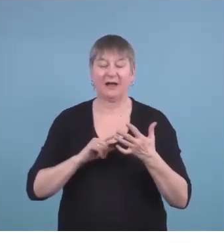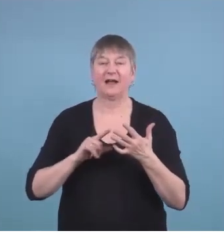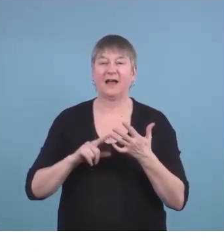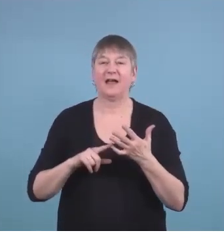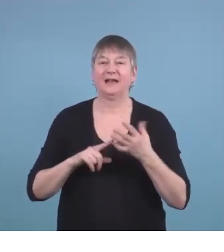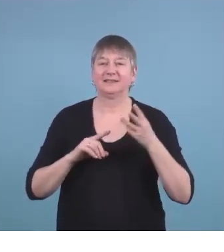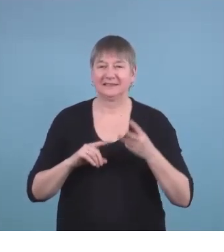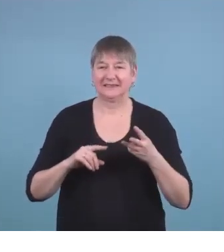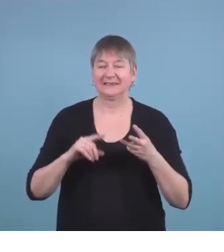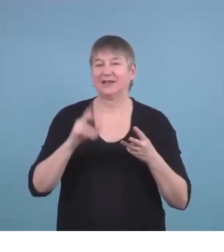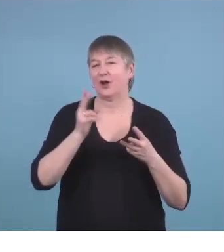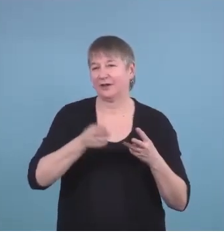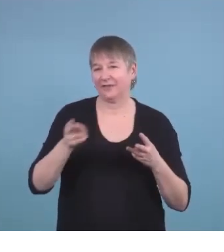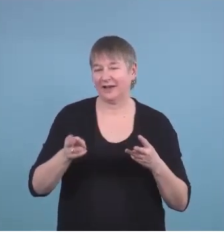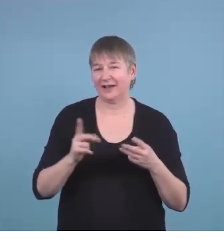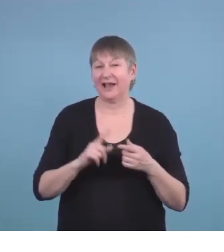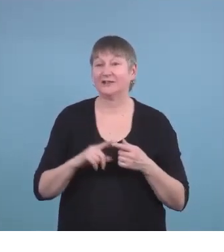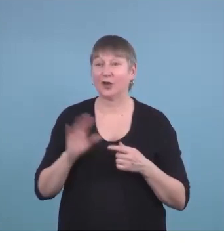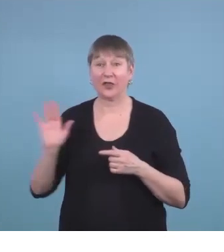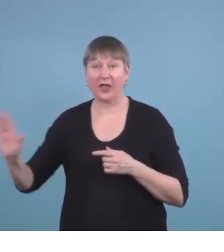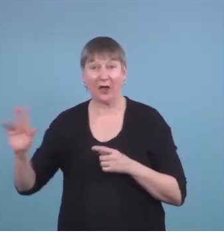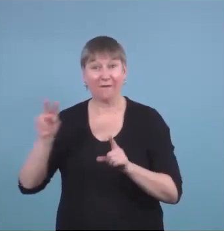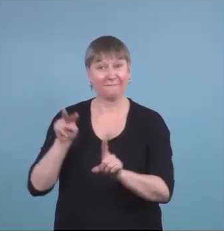So they see things a lot differently